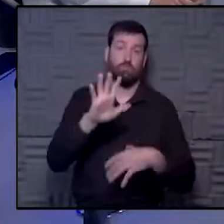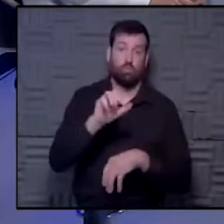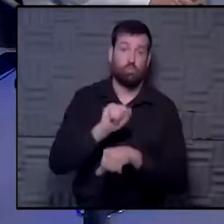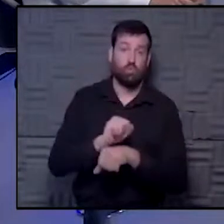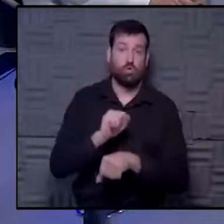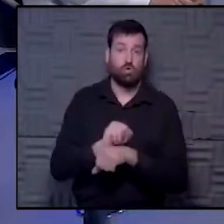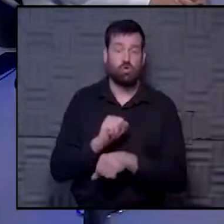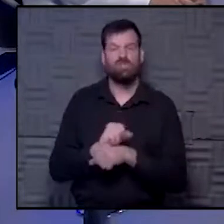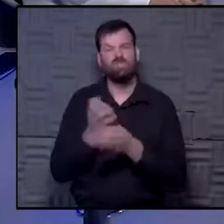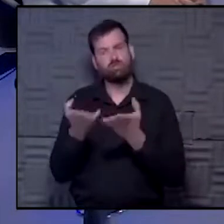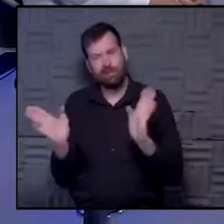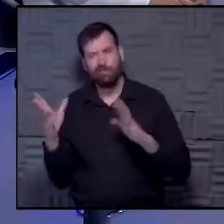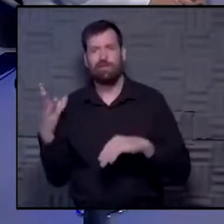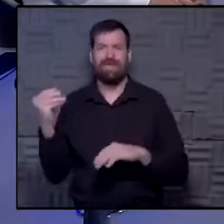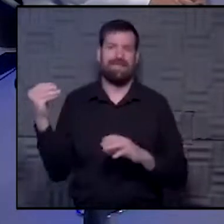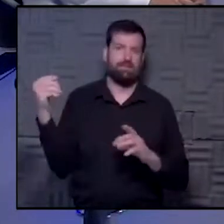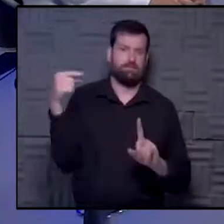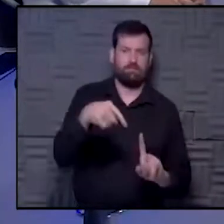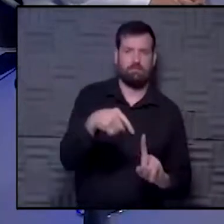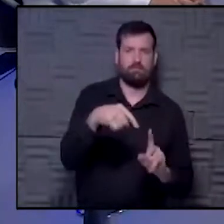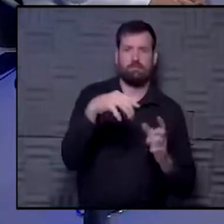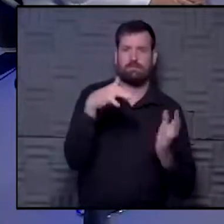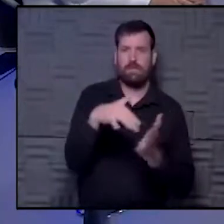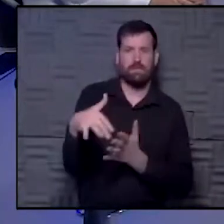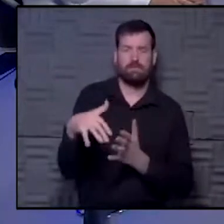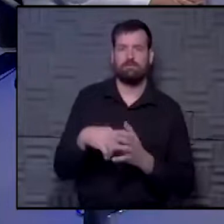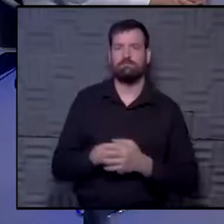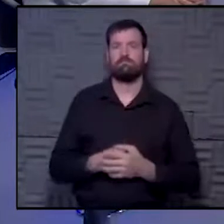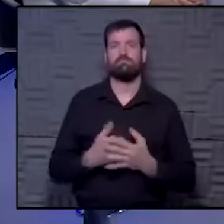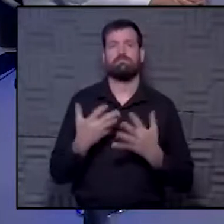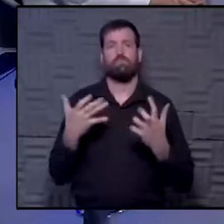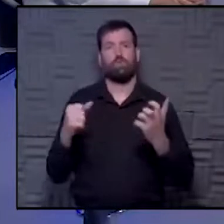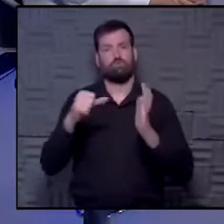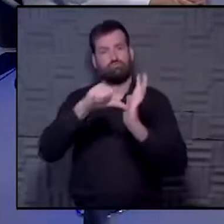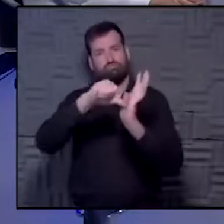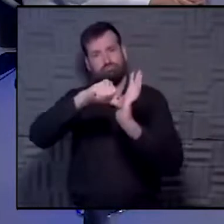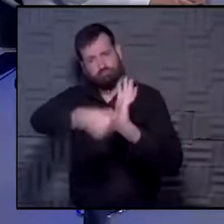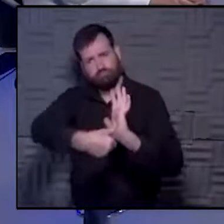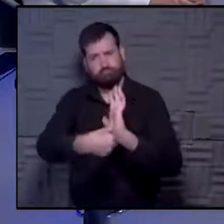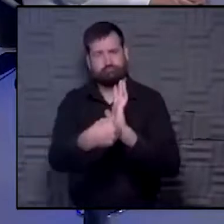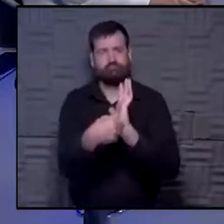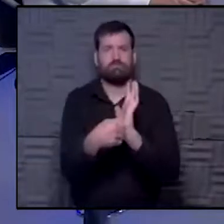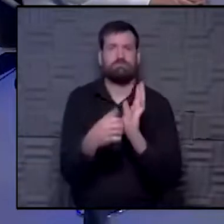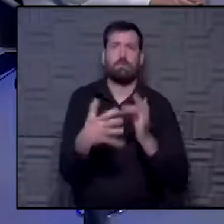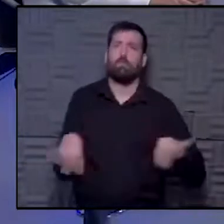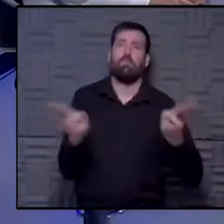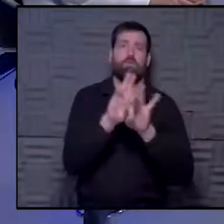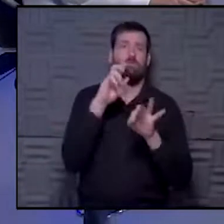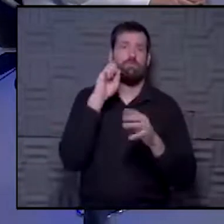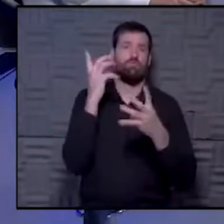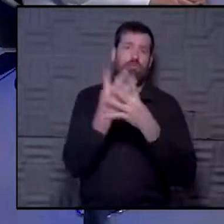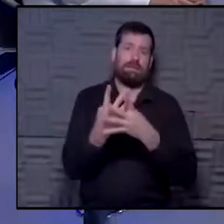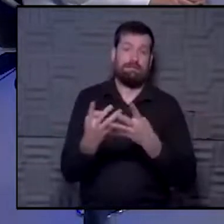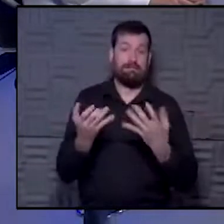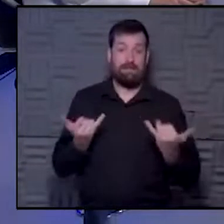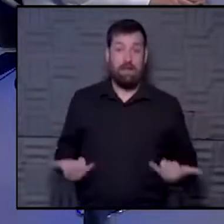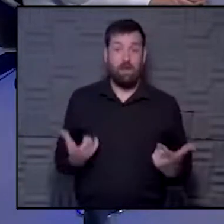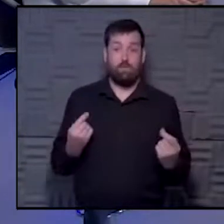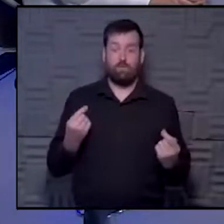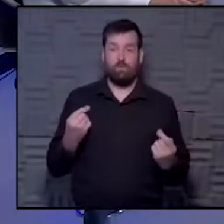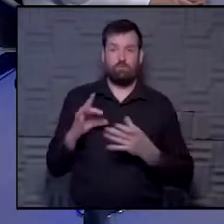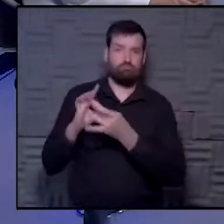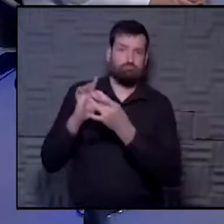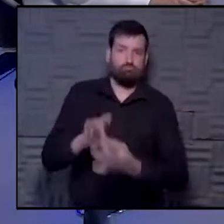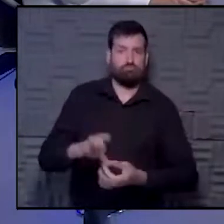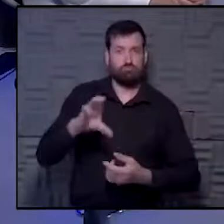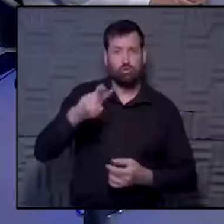in general and with this study, what would you want to make sure everyone knows about the importance of screening and what we do now as it relates to